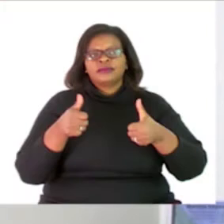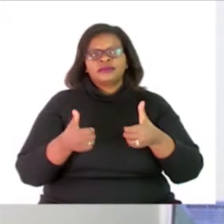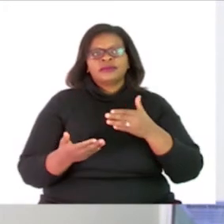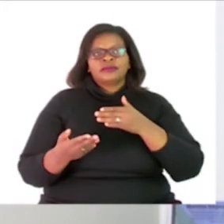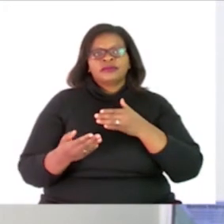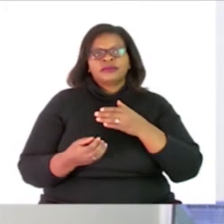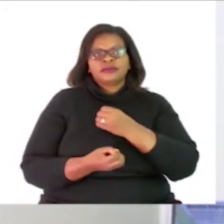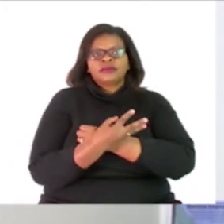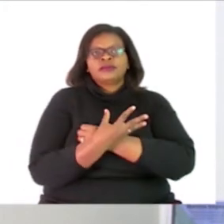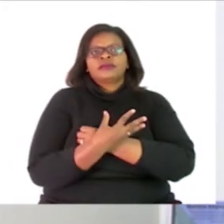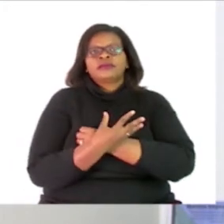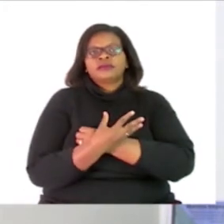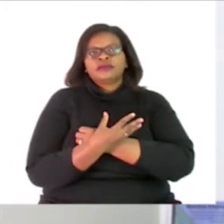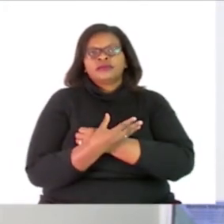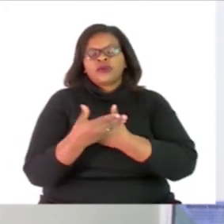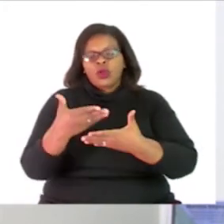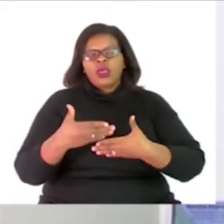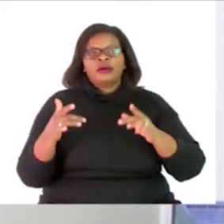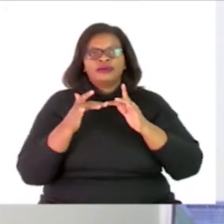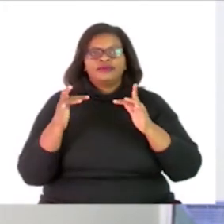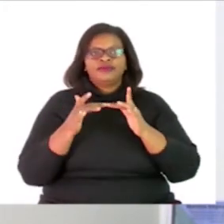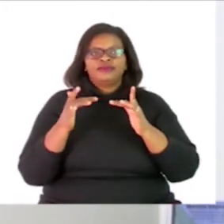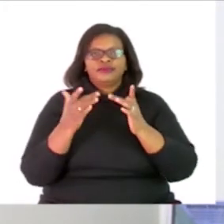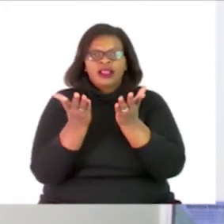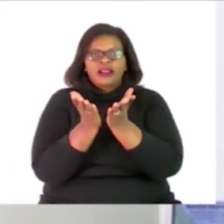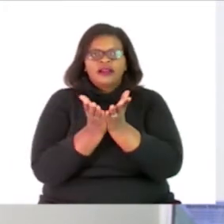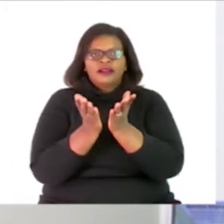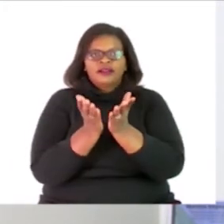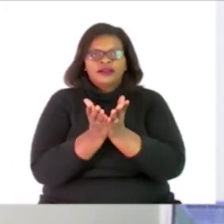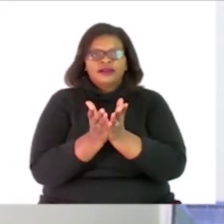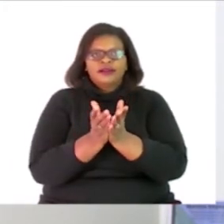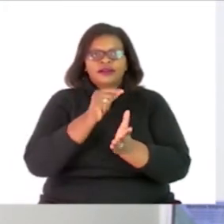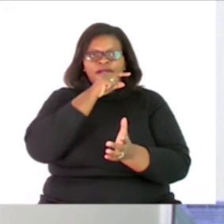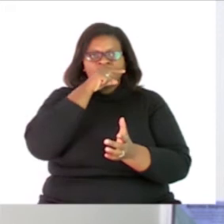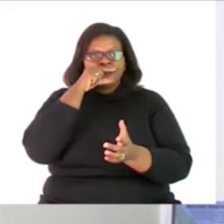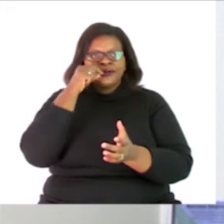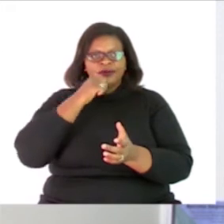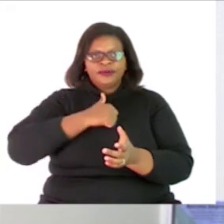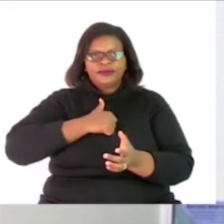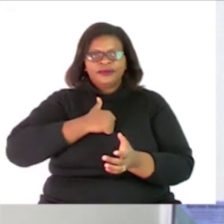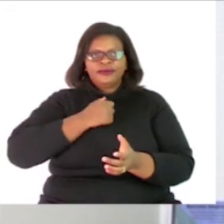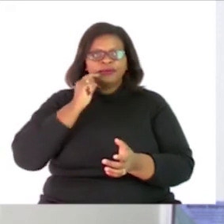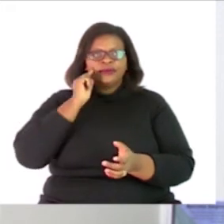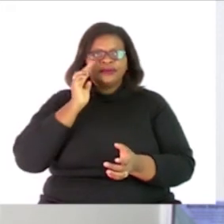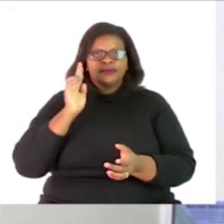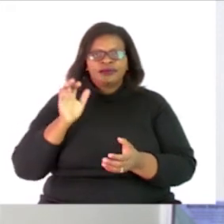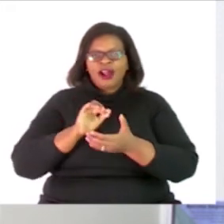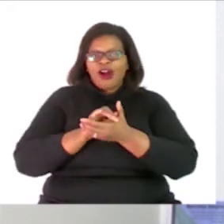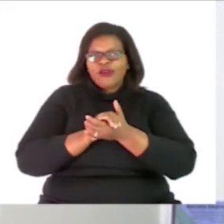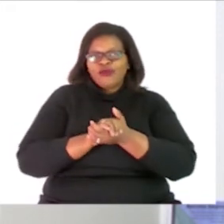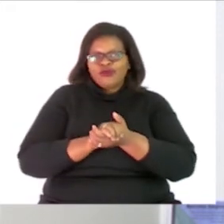welcome to my zone online school my name is mr spinar my friend